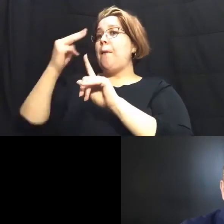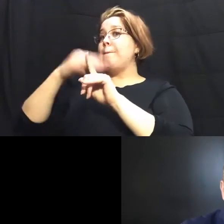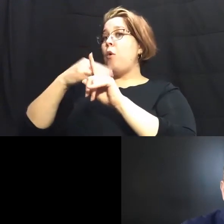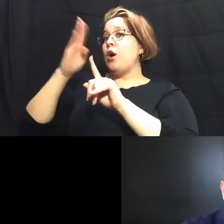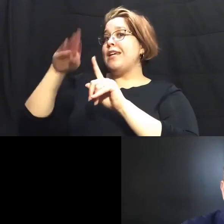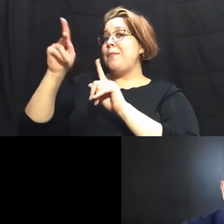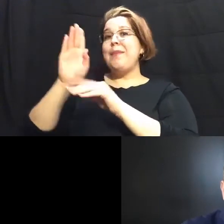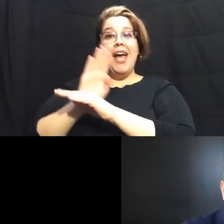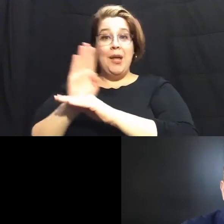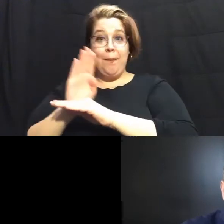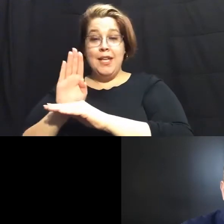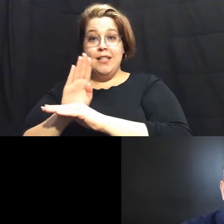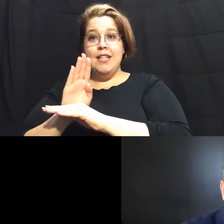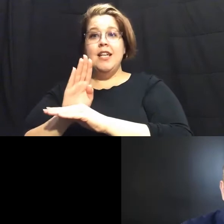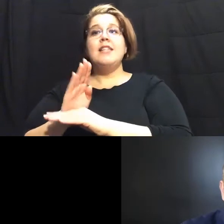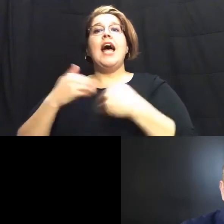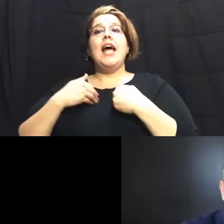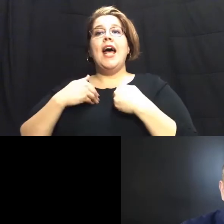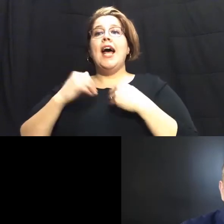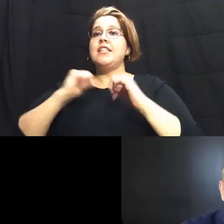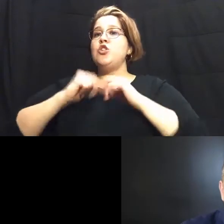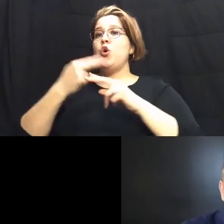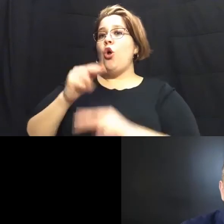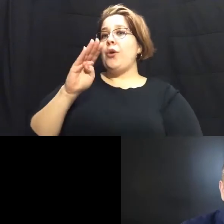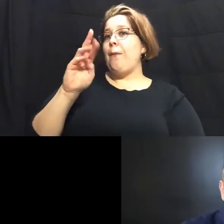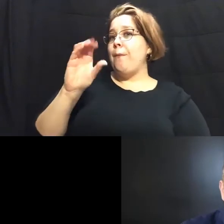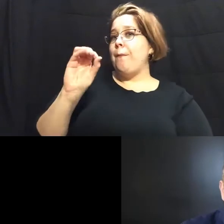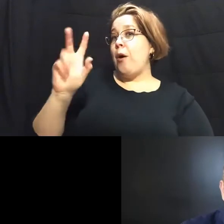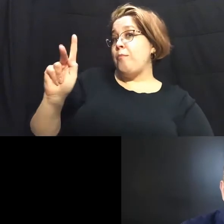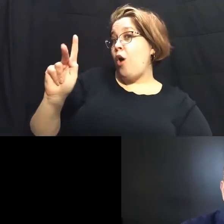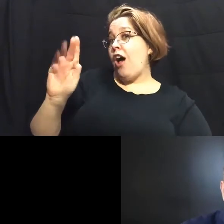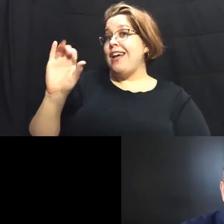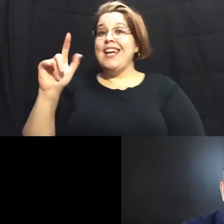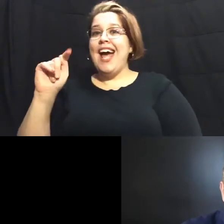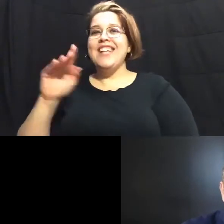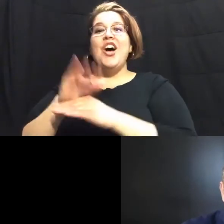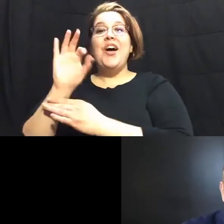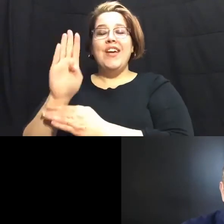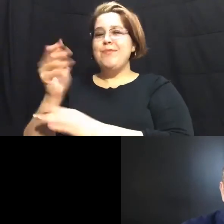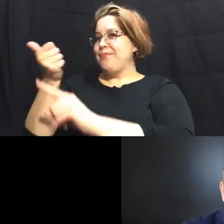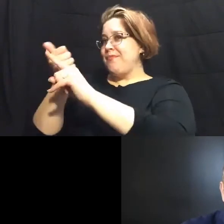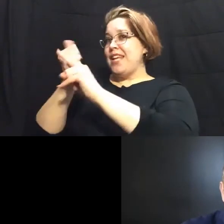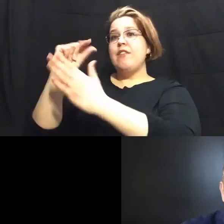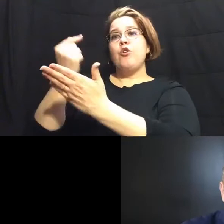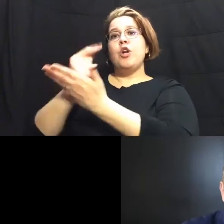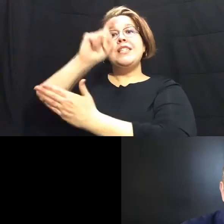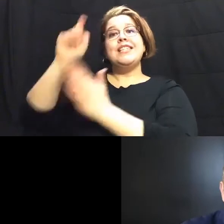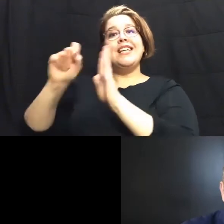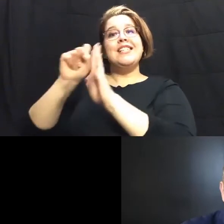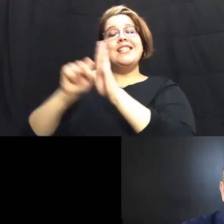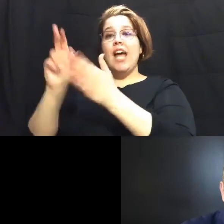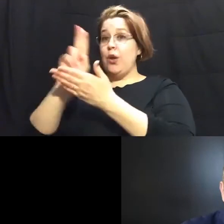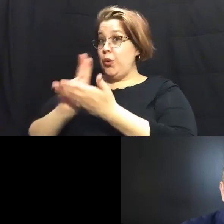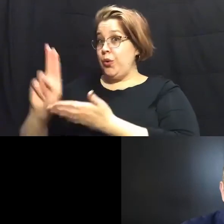and hosts a show called broadcast on facebook he's a graduate of texas state university